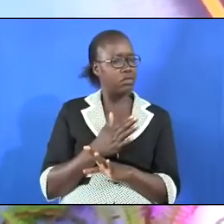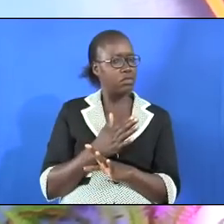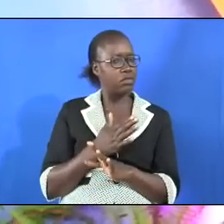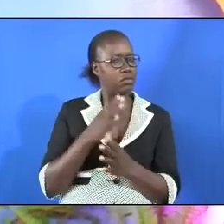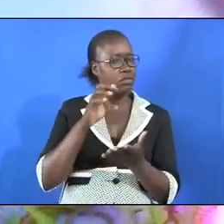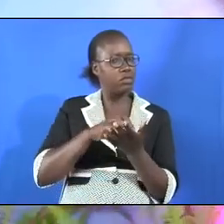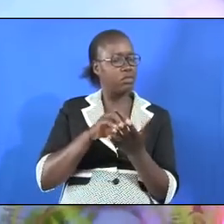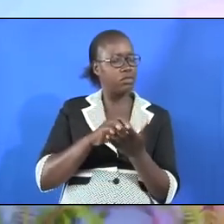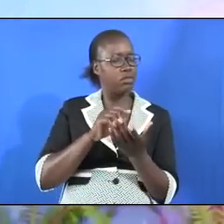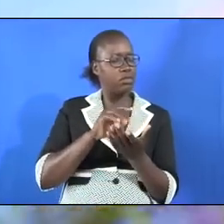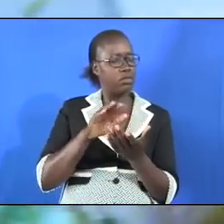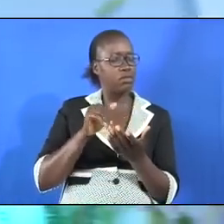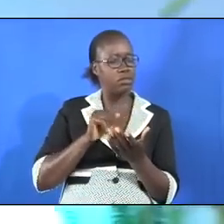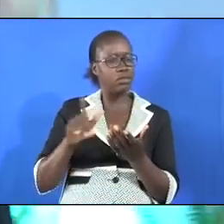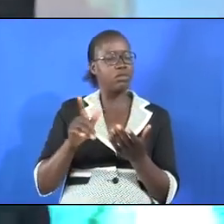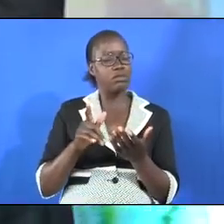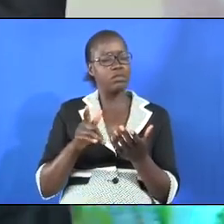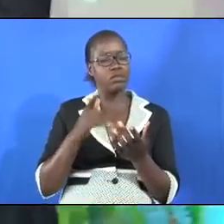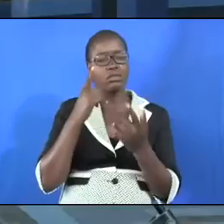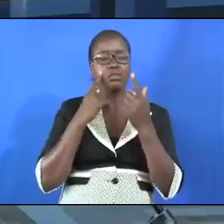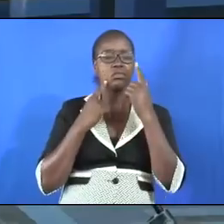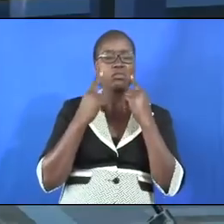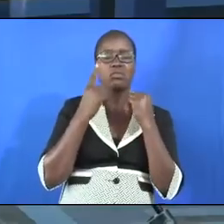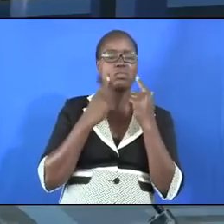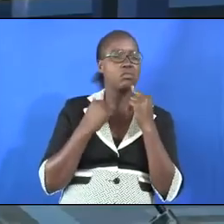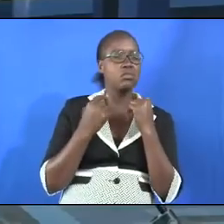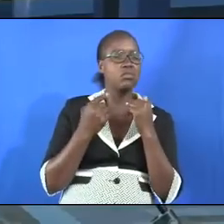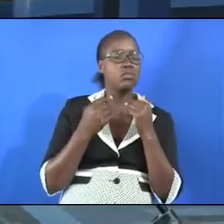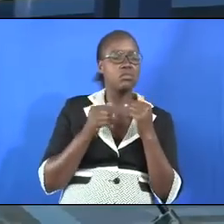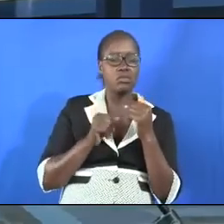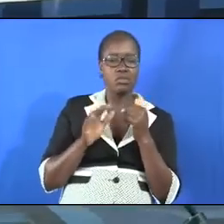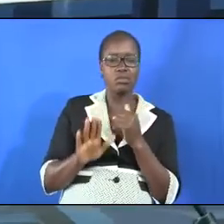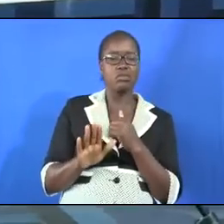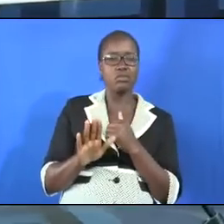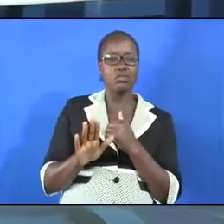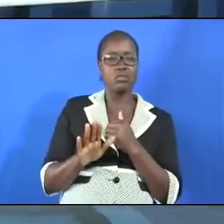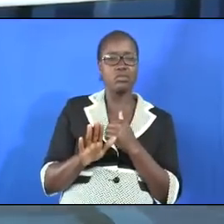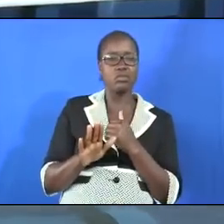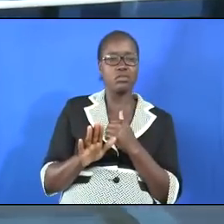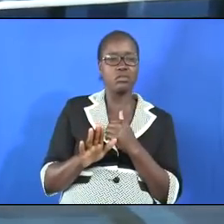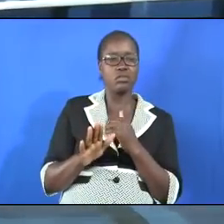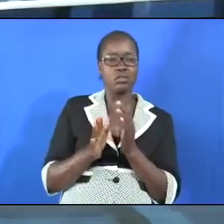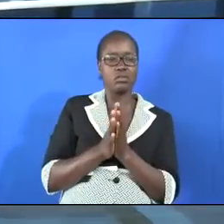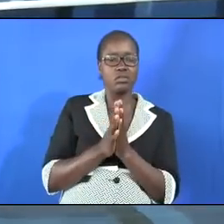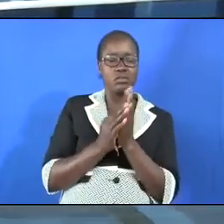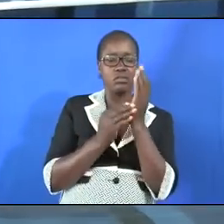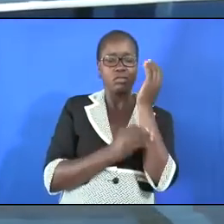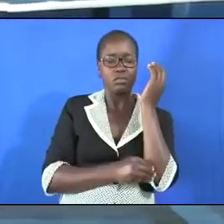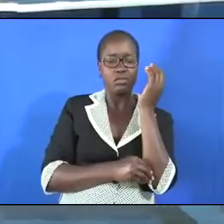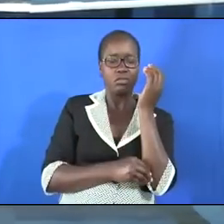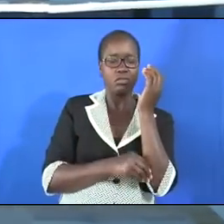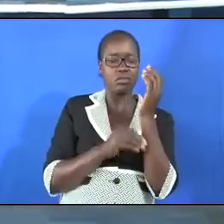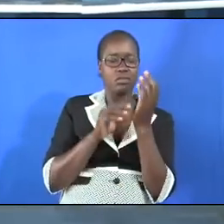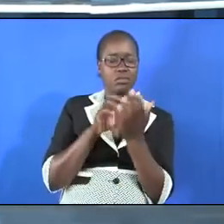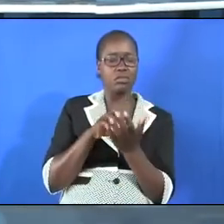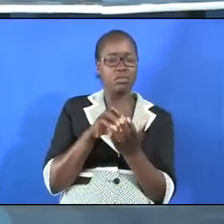instead of mourning her deplorable condition